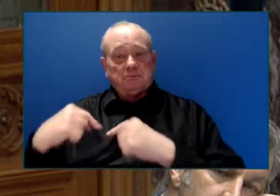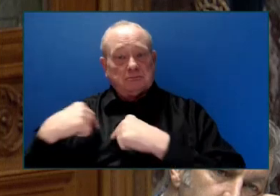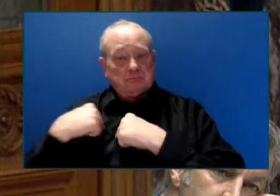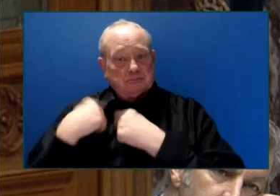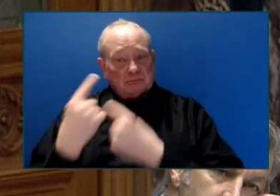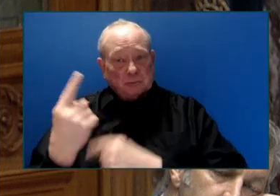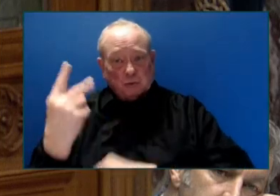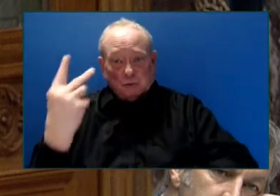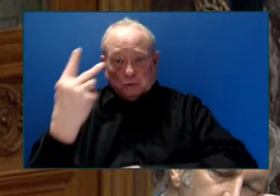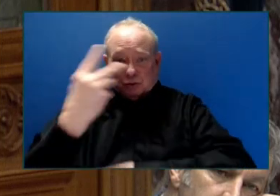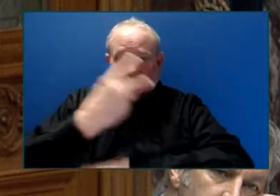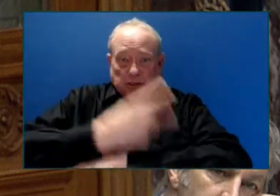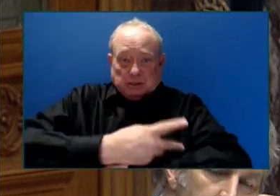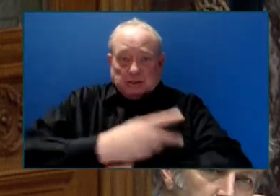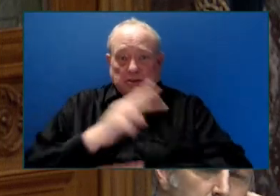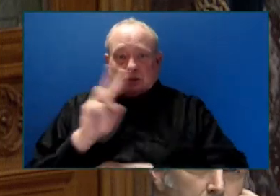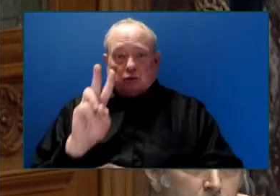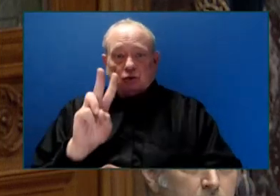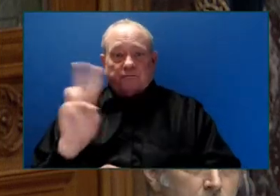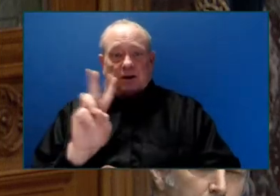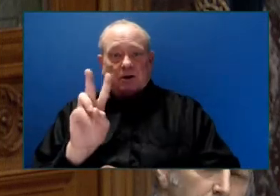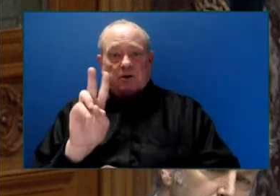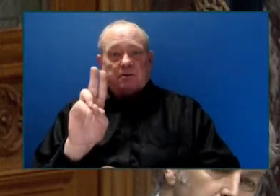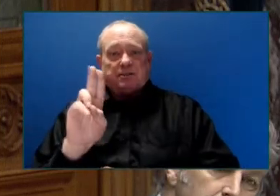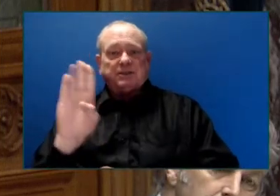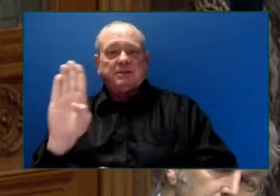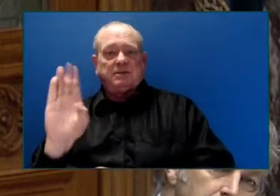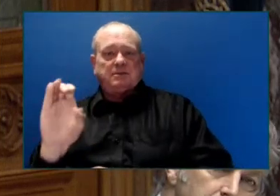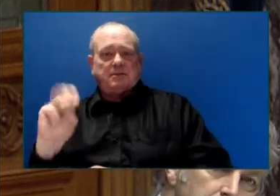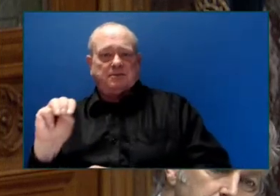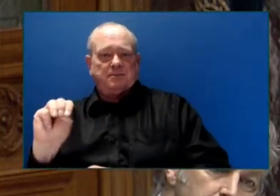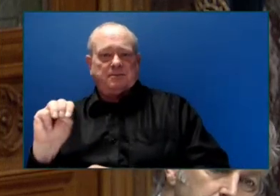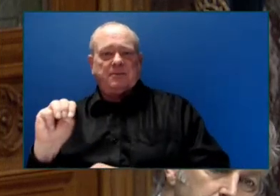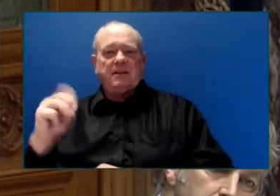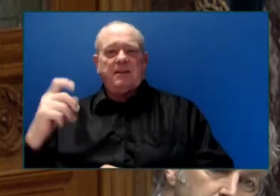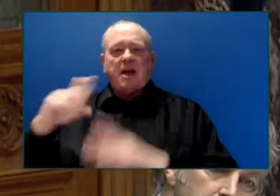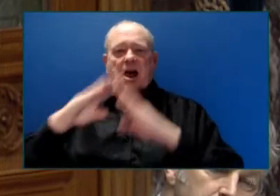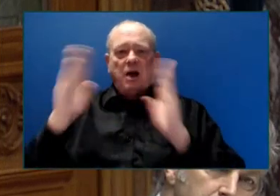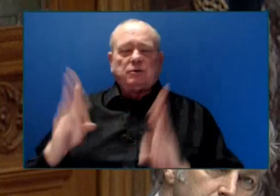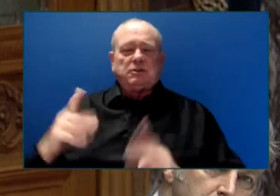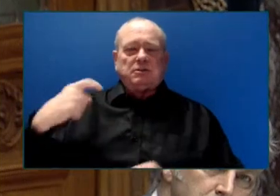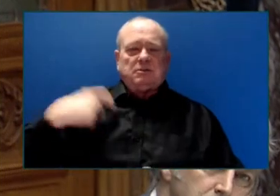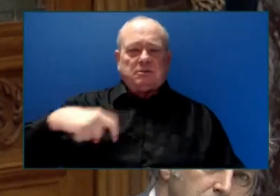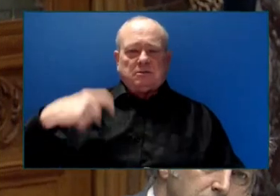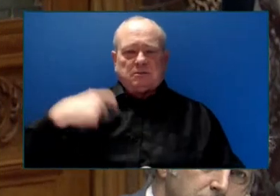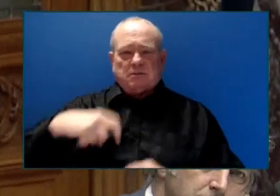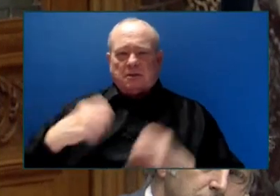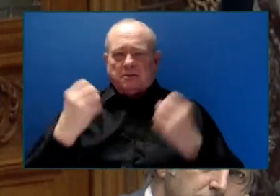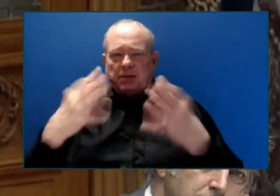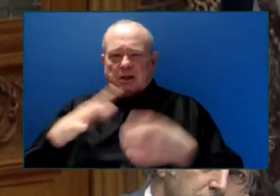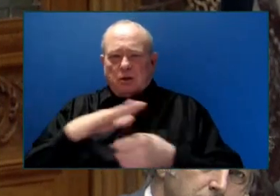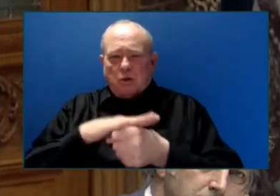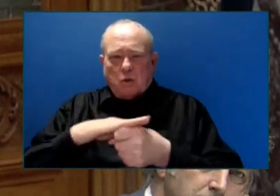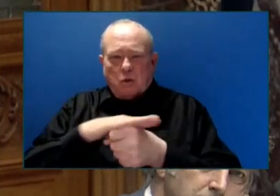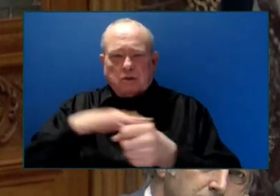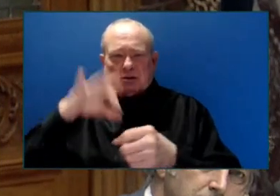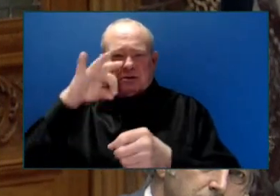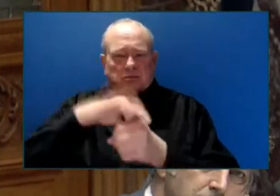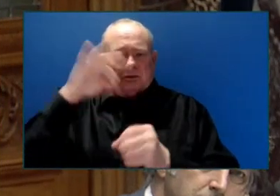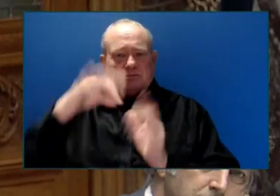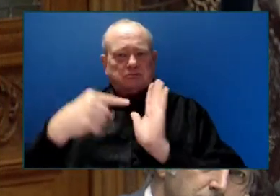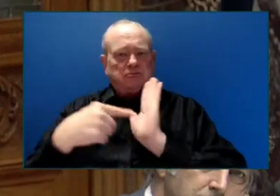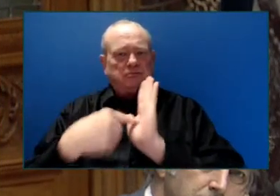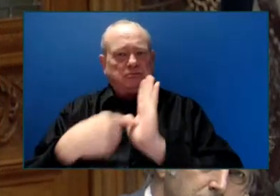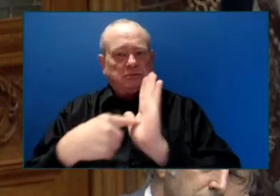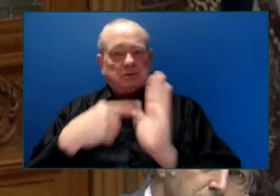from a lot of local elected representatives who said that they were coming forward to the provincial government, to BC Housing, to the Ministry of Housing,